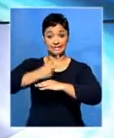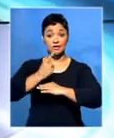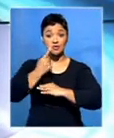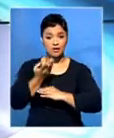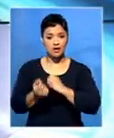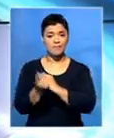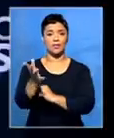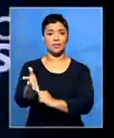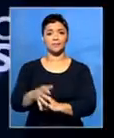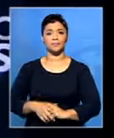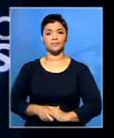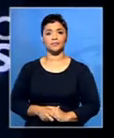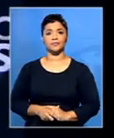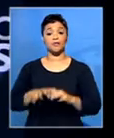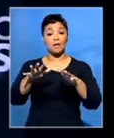tomorrow.